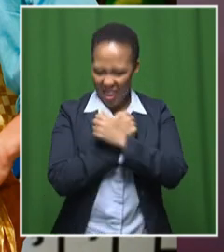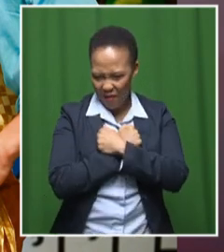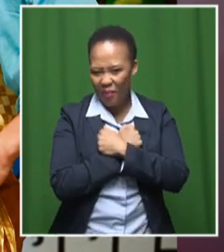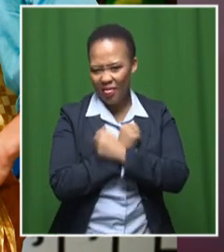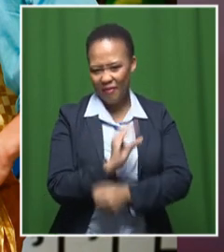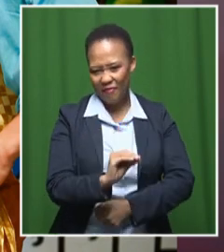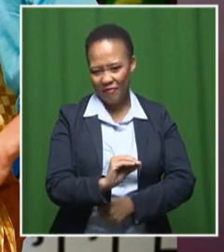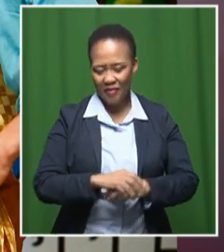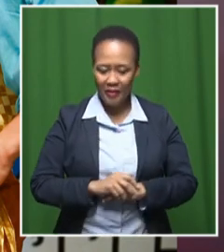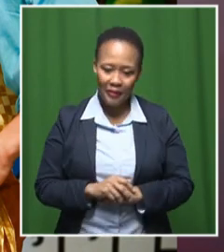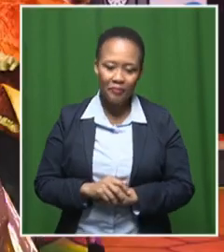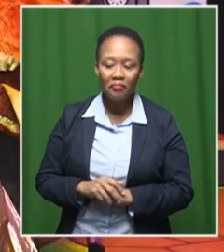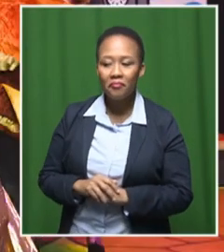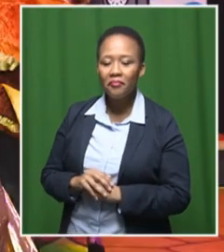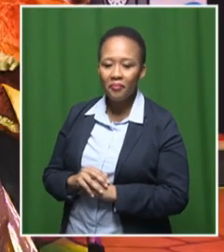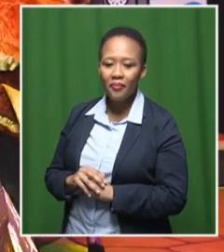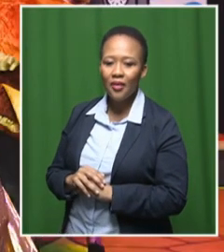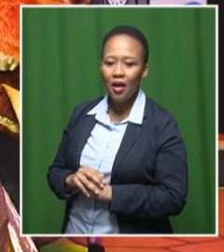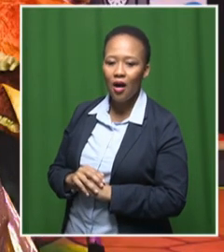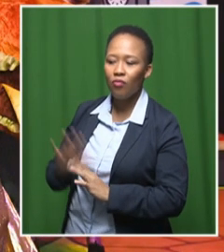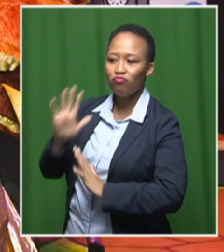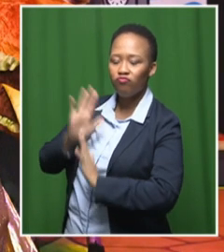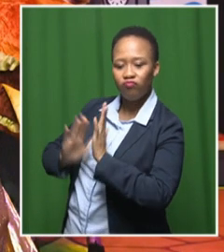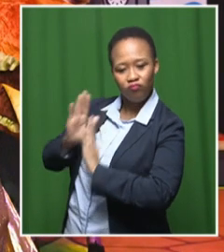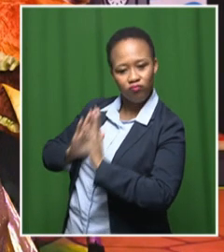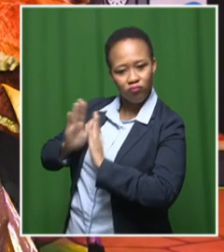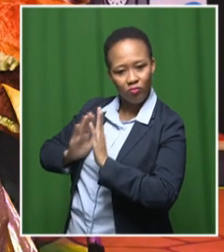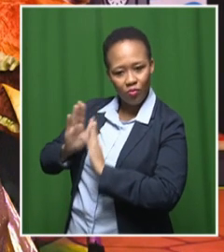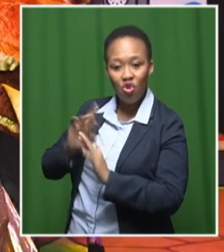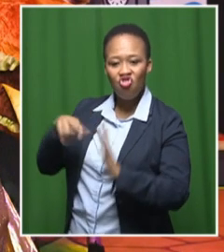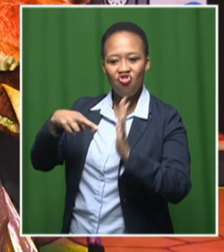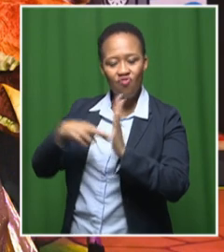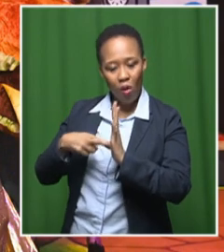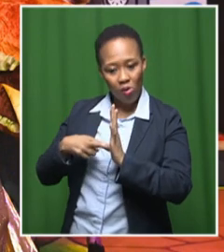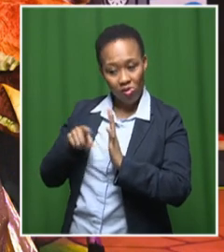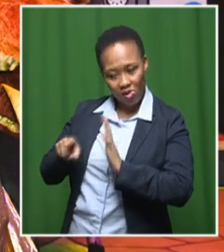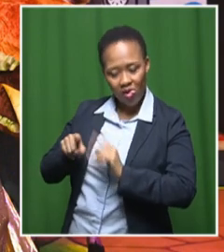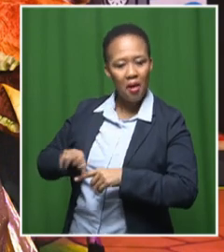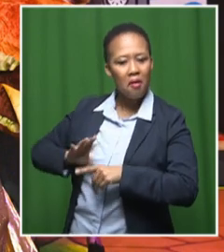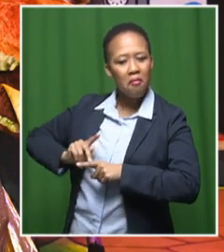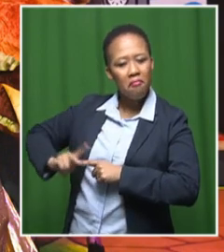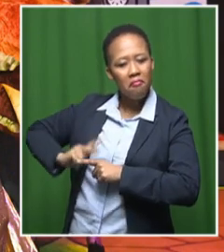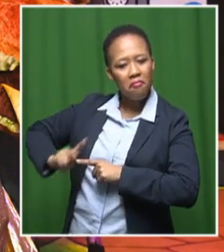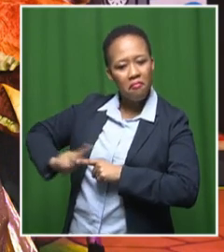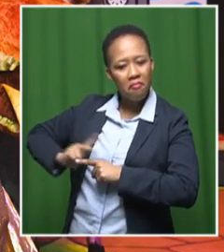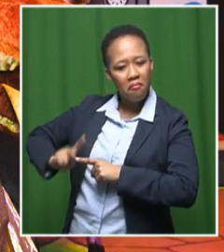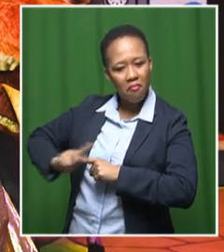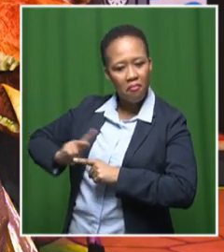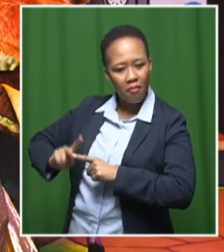I mean, also talk to us about preparing for this role. I mean, what, what did that entail?